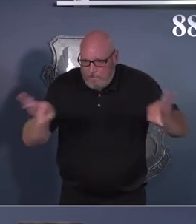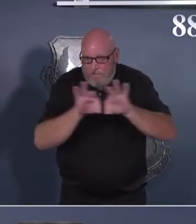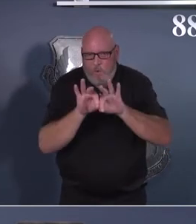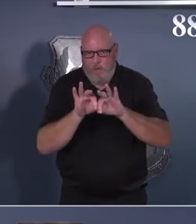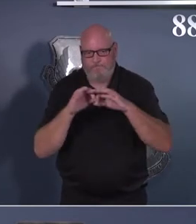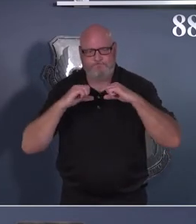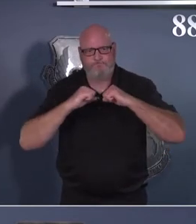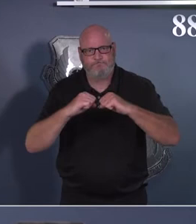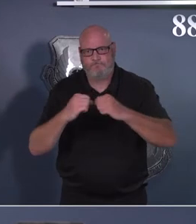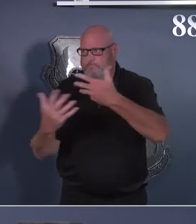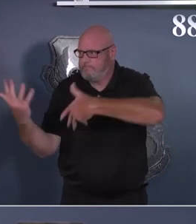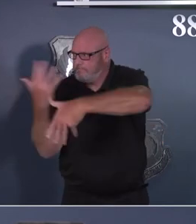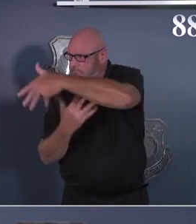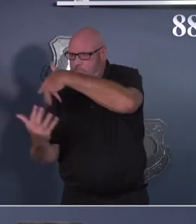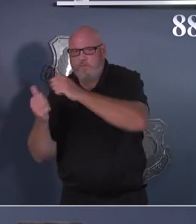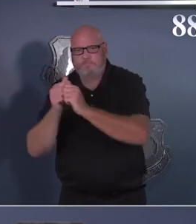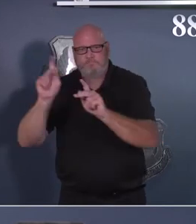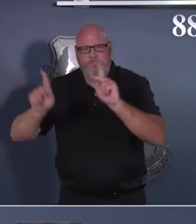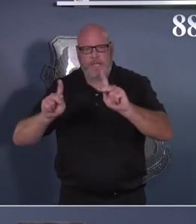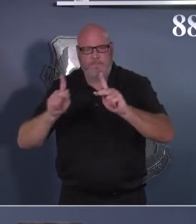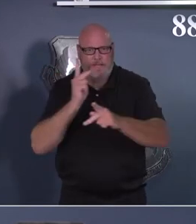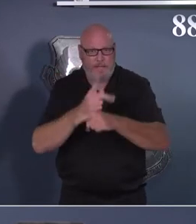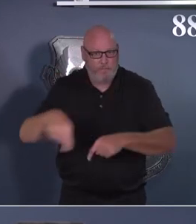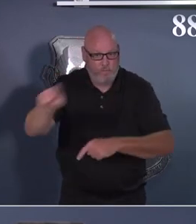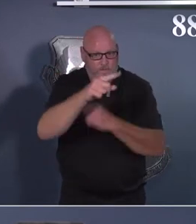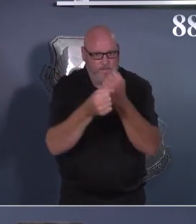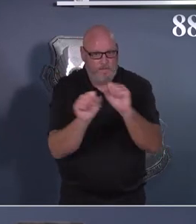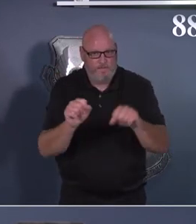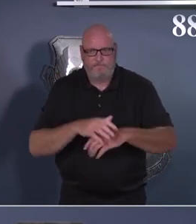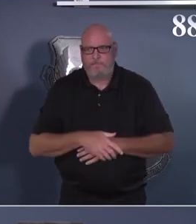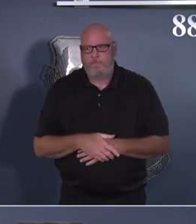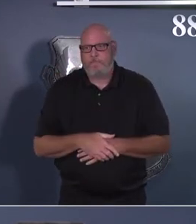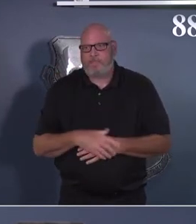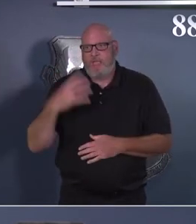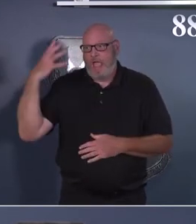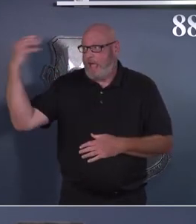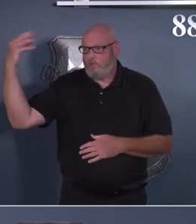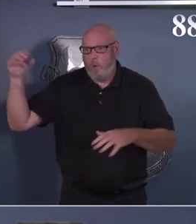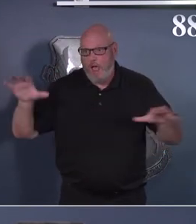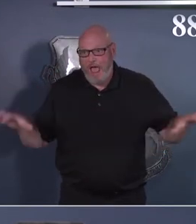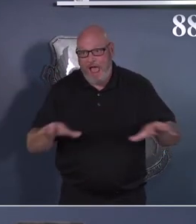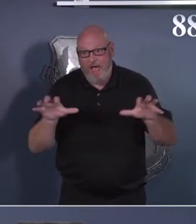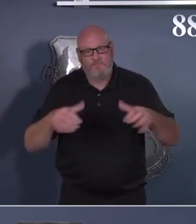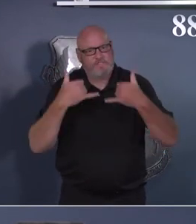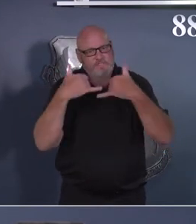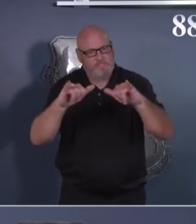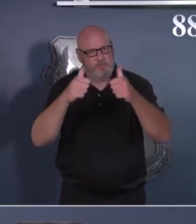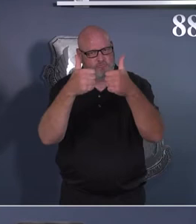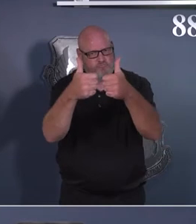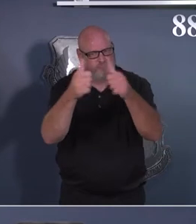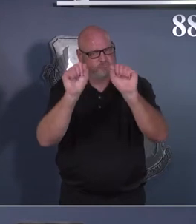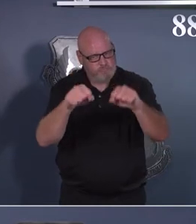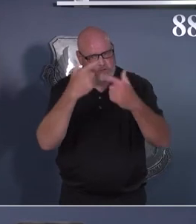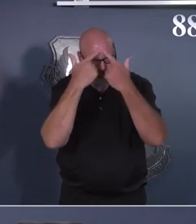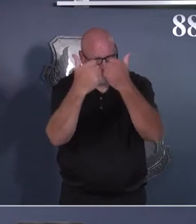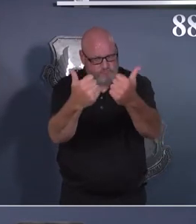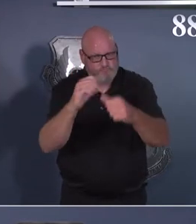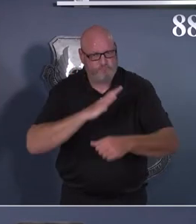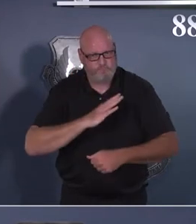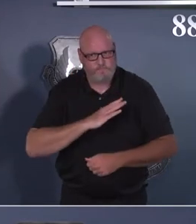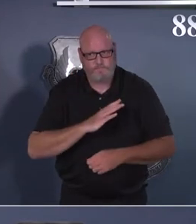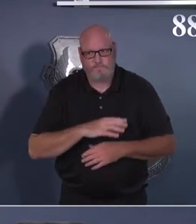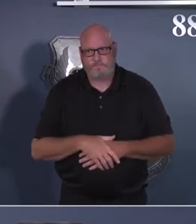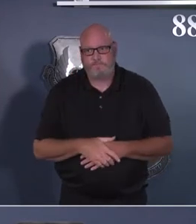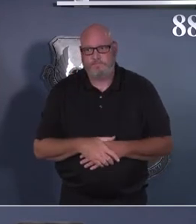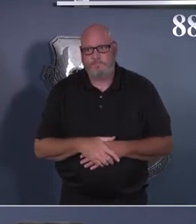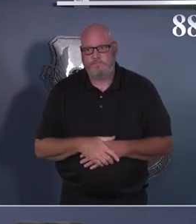As Colonel Miller mentioned, outdoor interactions and activities are still a go. And so the party at the pond, as I like to